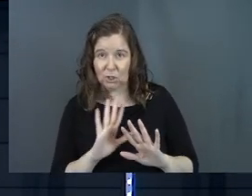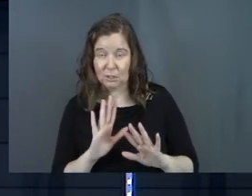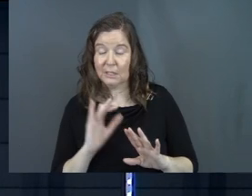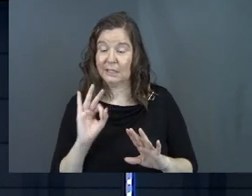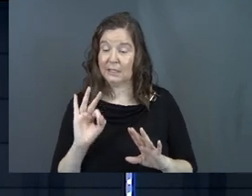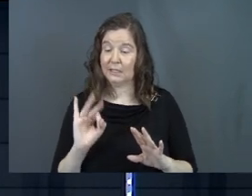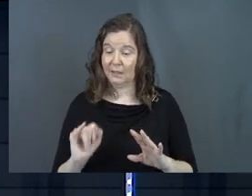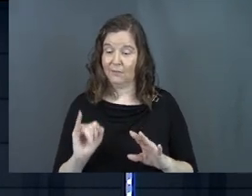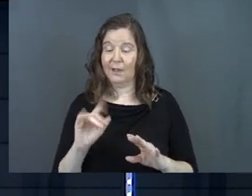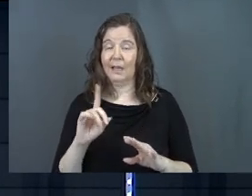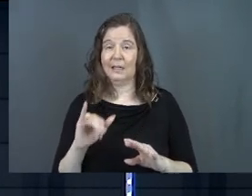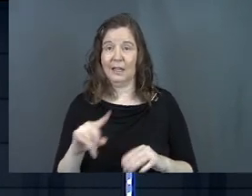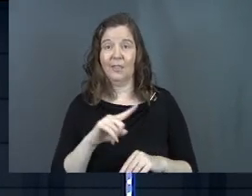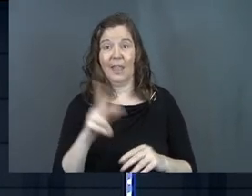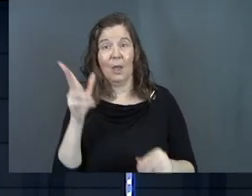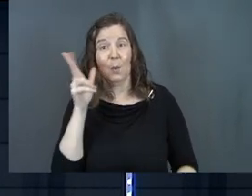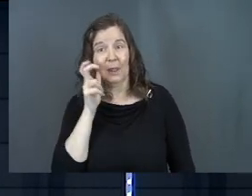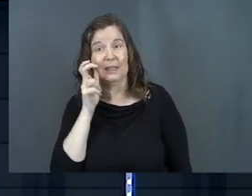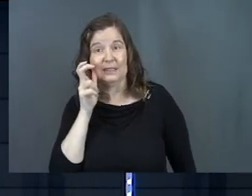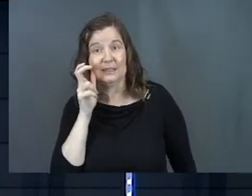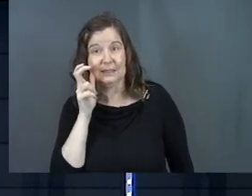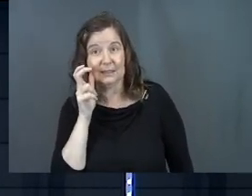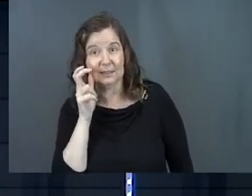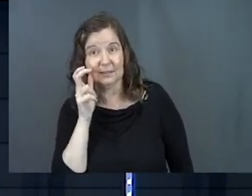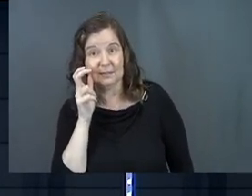If I did, they would listen.